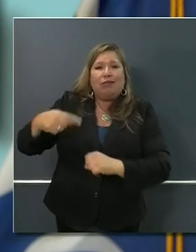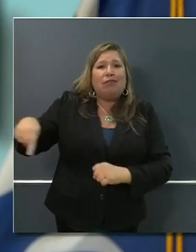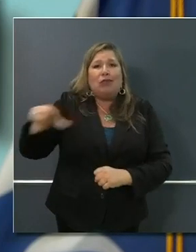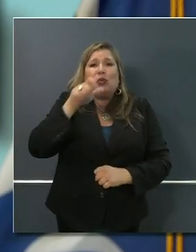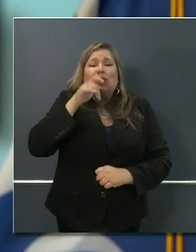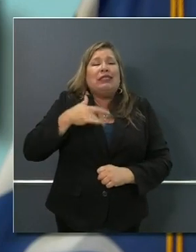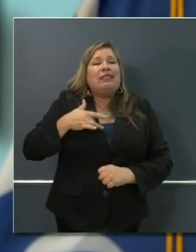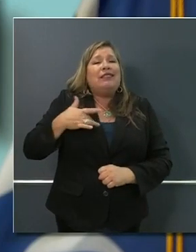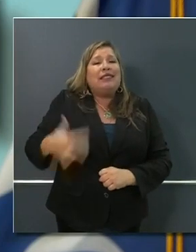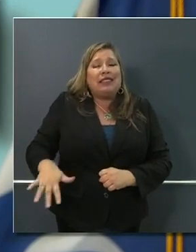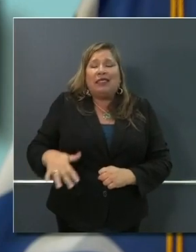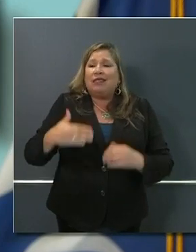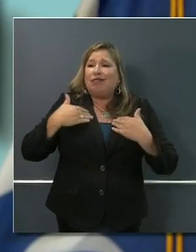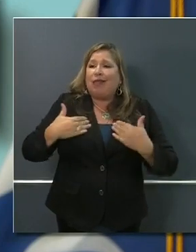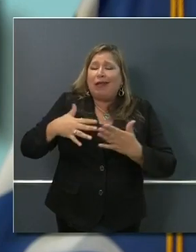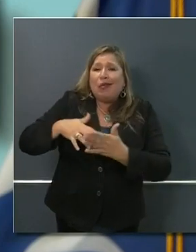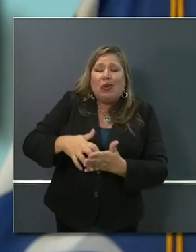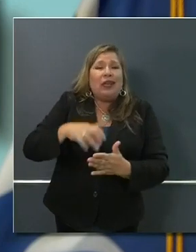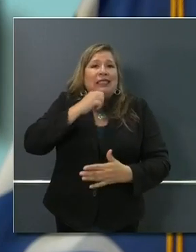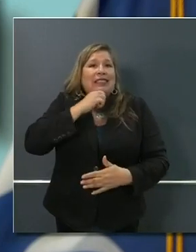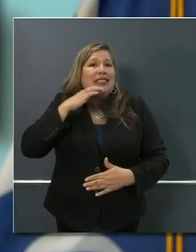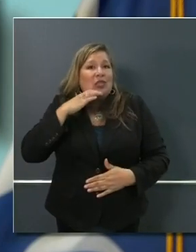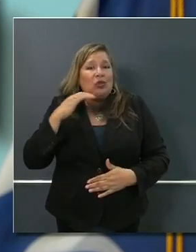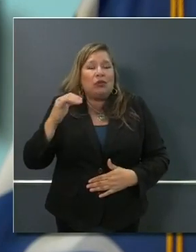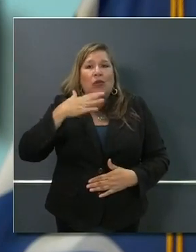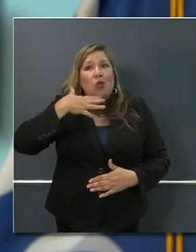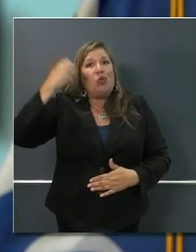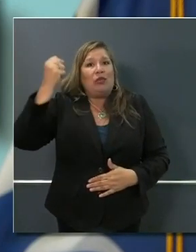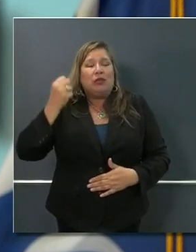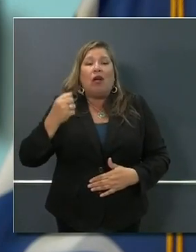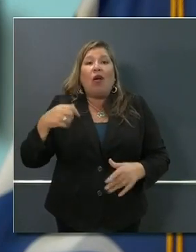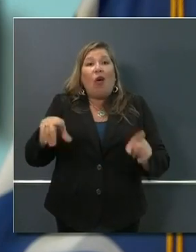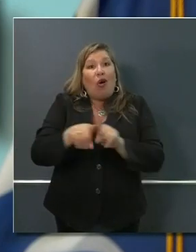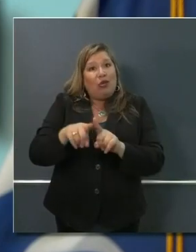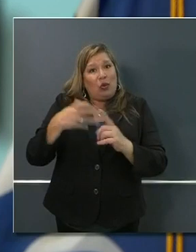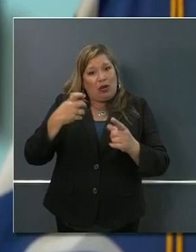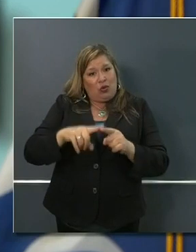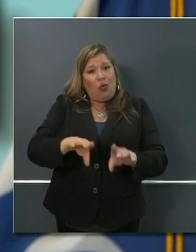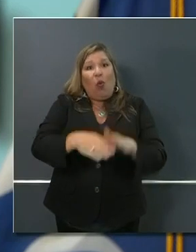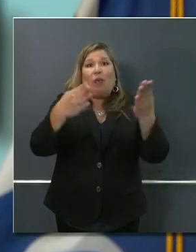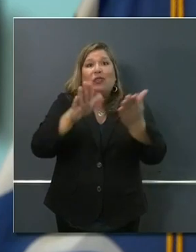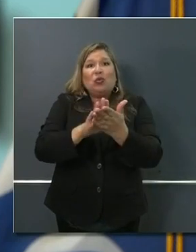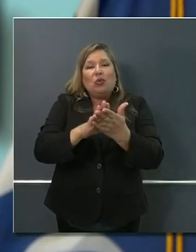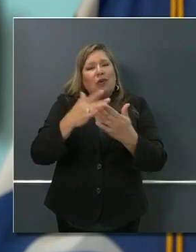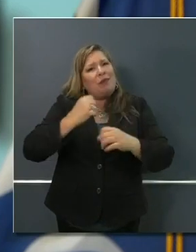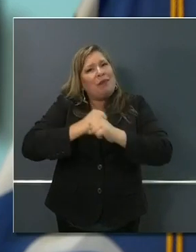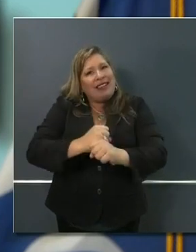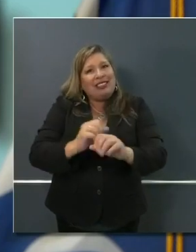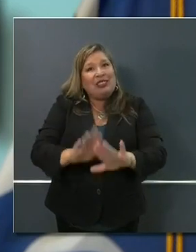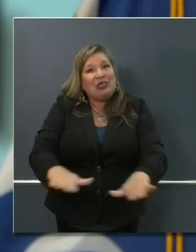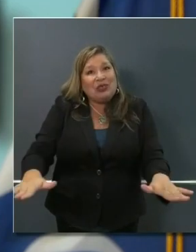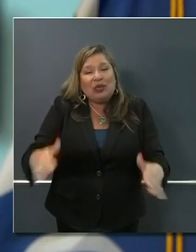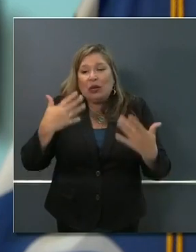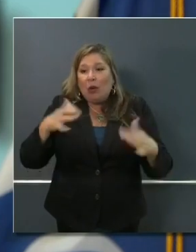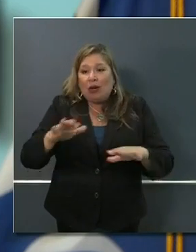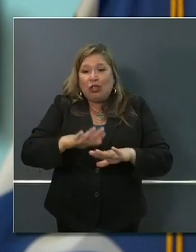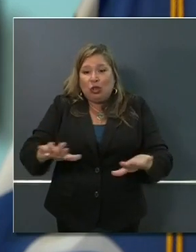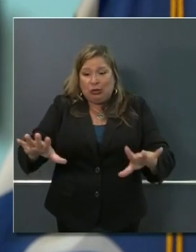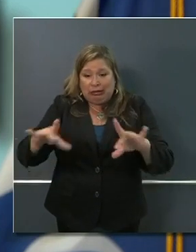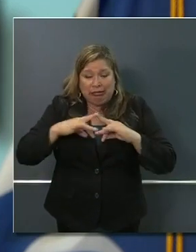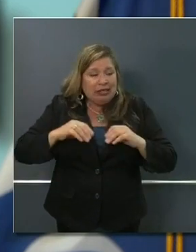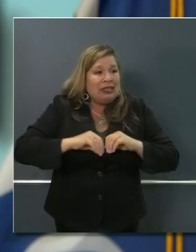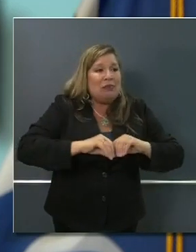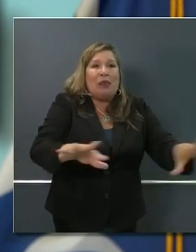making sure, when we do reopen our schools, our children, and to make sure that they're not vectors spread of this virus, that they're